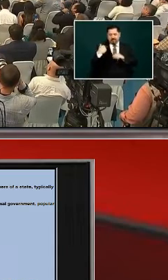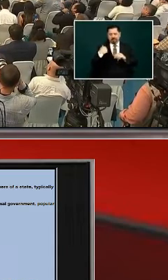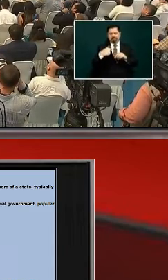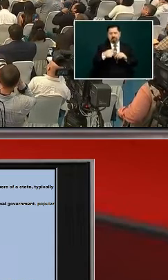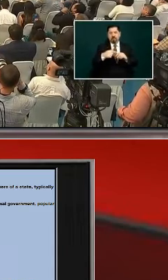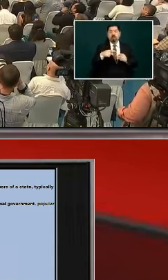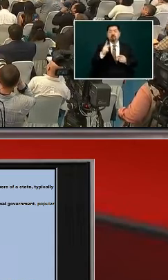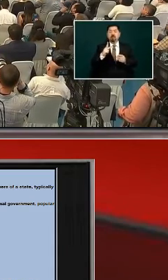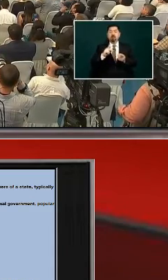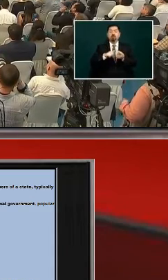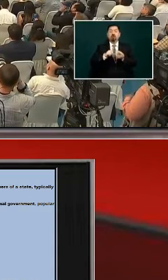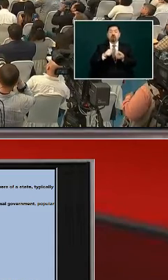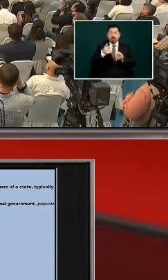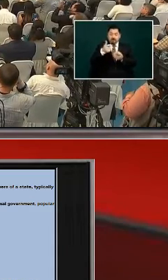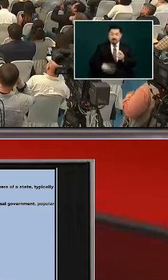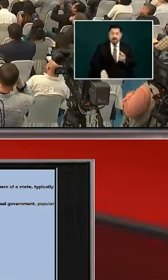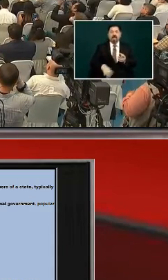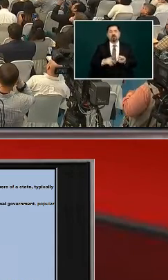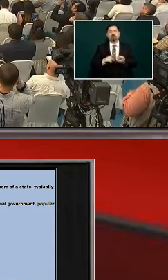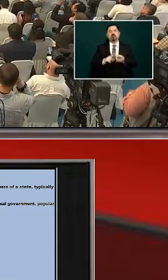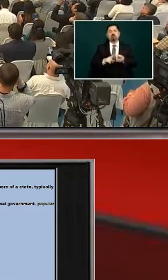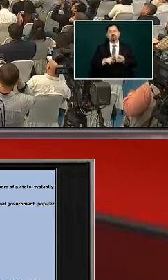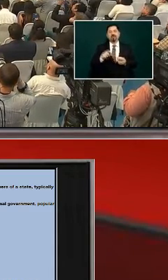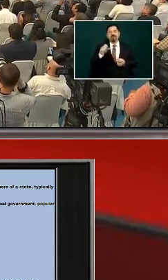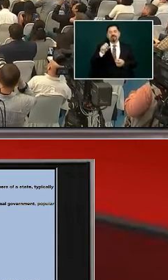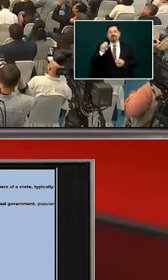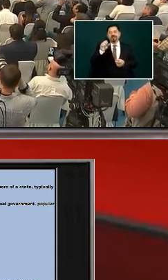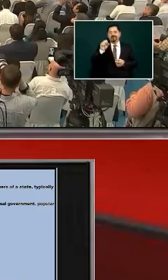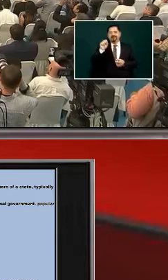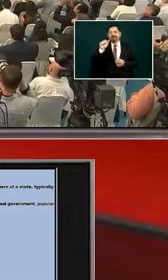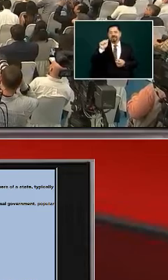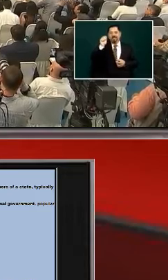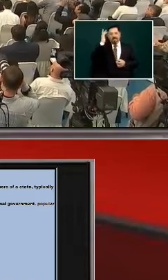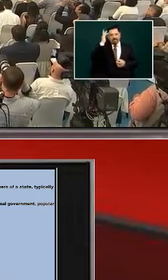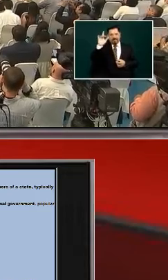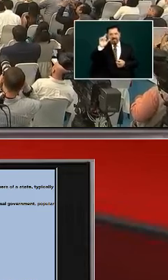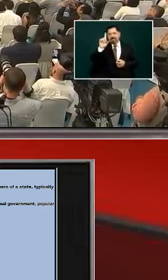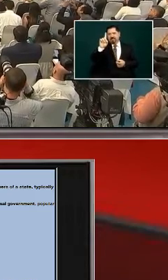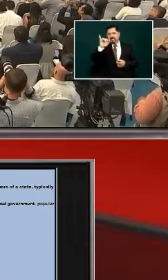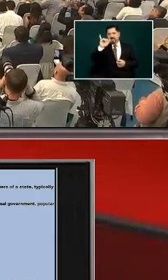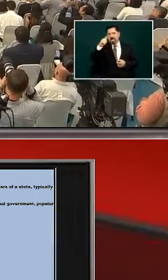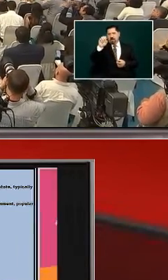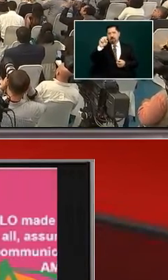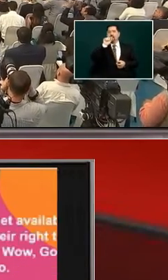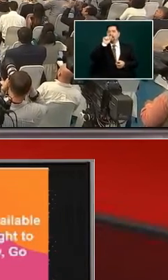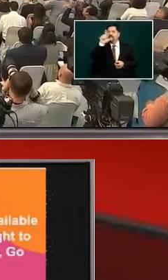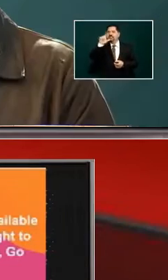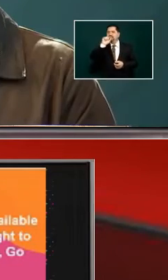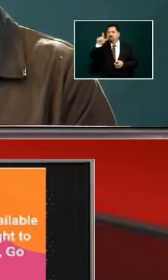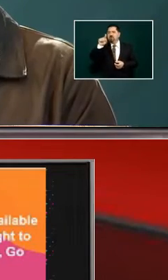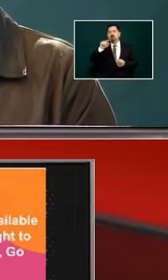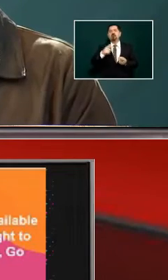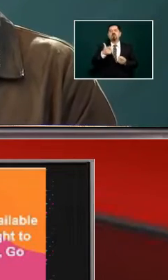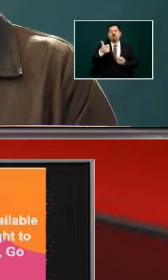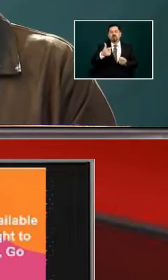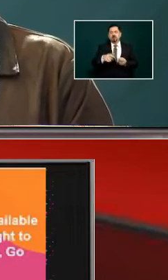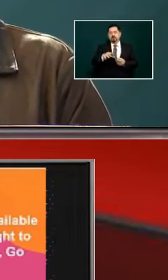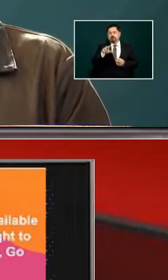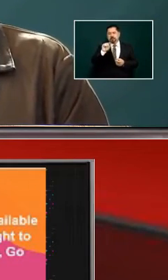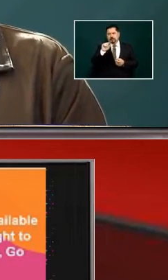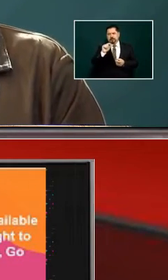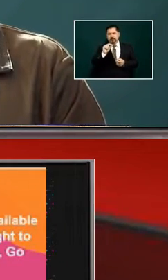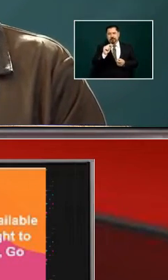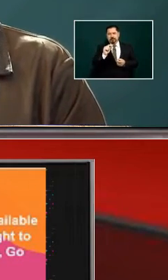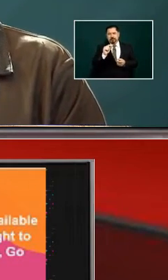and the most economical one was in san diego jalisco jalisco which is a margin